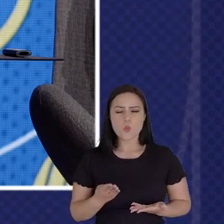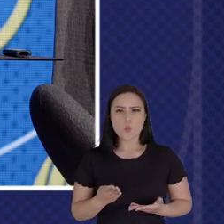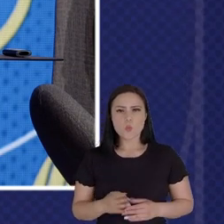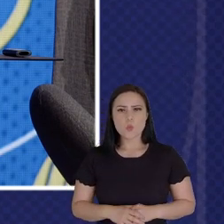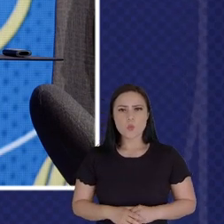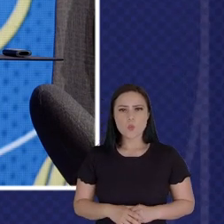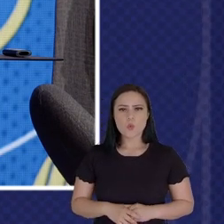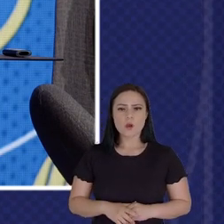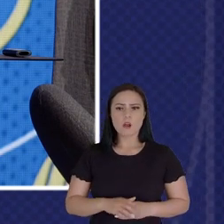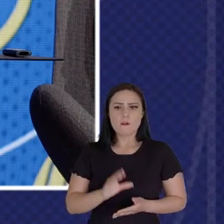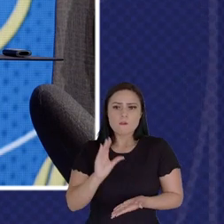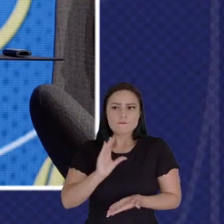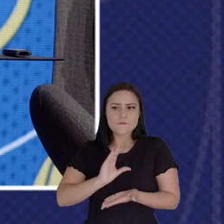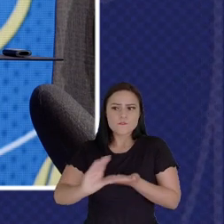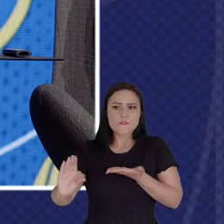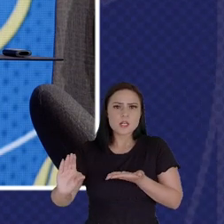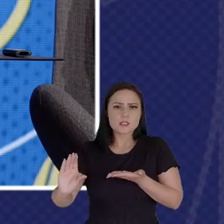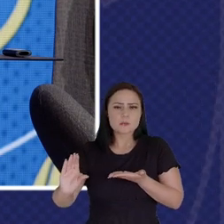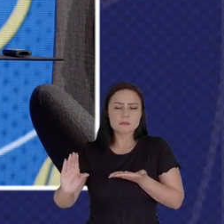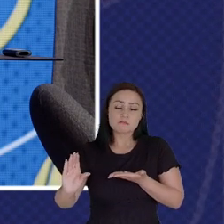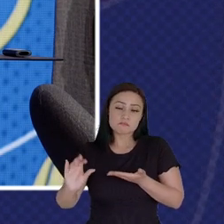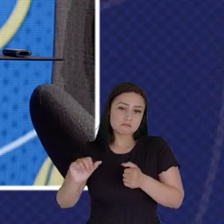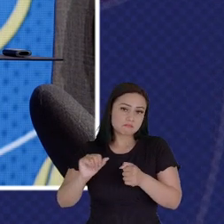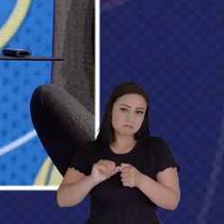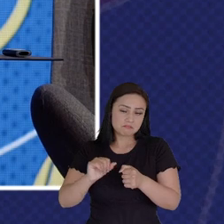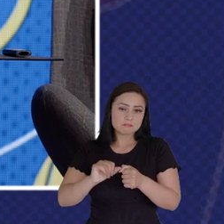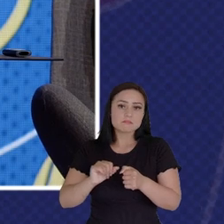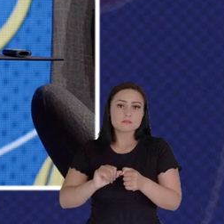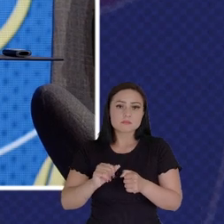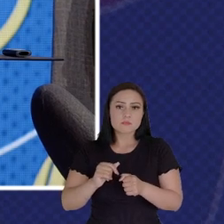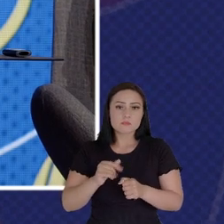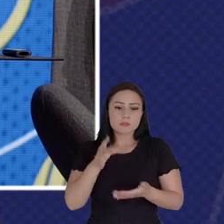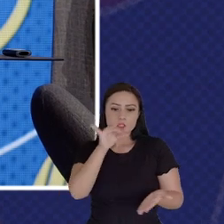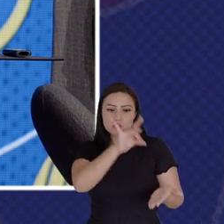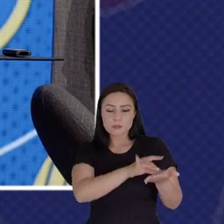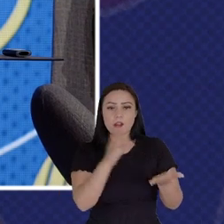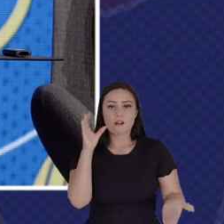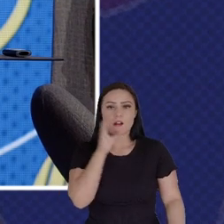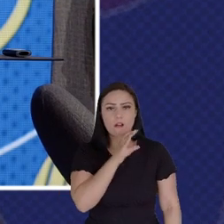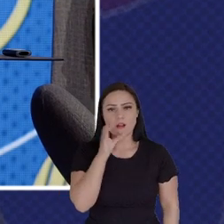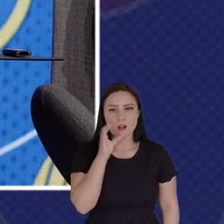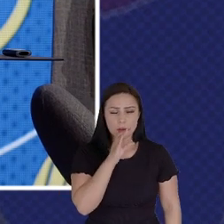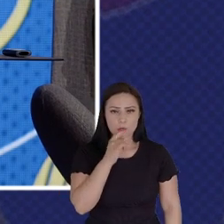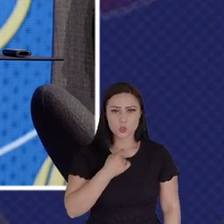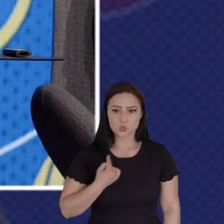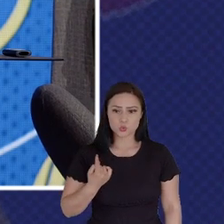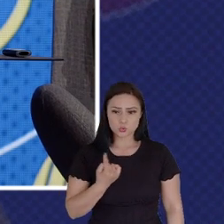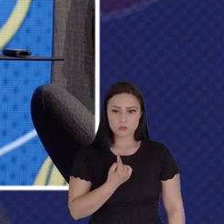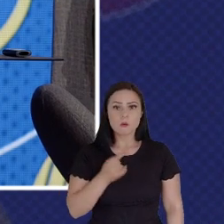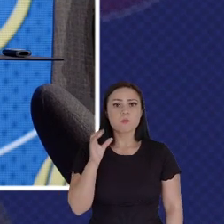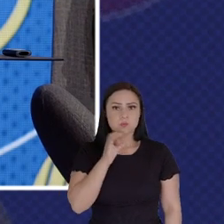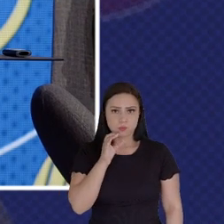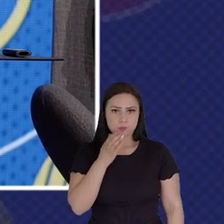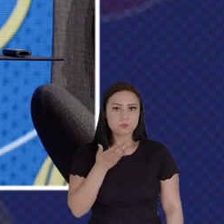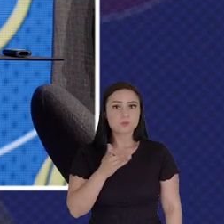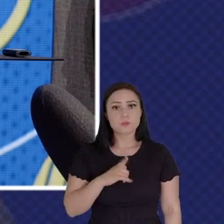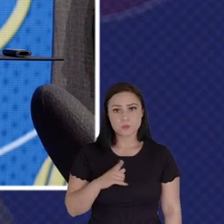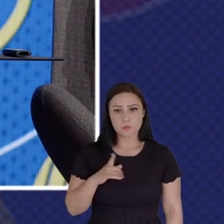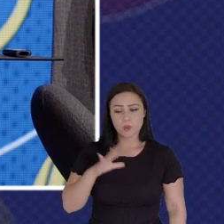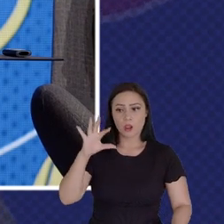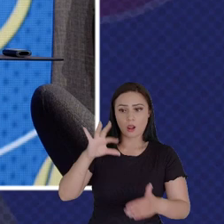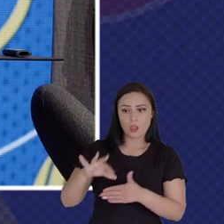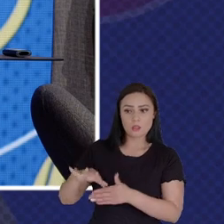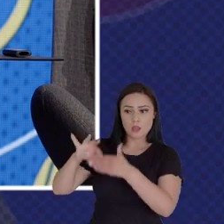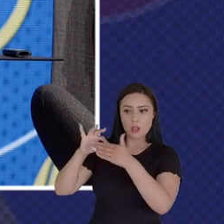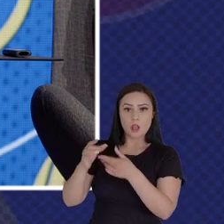To Make To Make Us Move Faster In Terms Of Science And You Are The One Running This Fund What Are The And